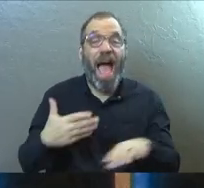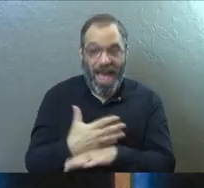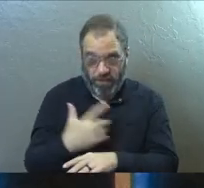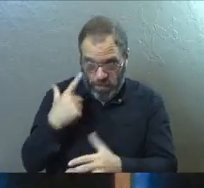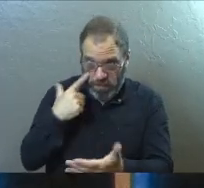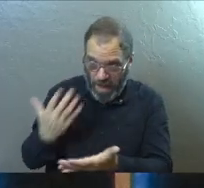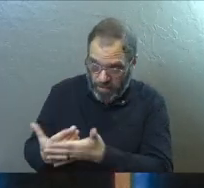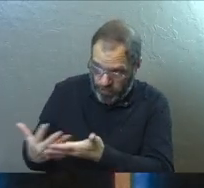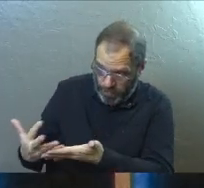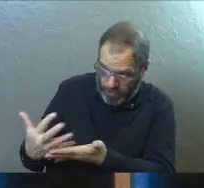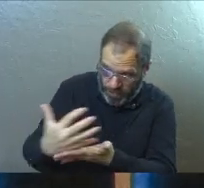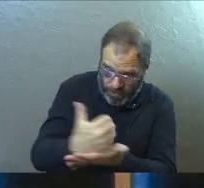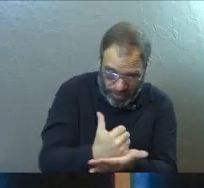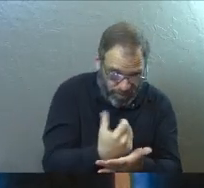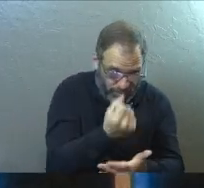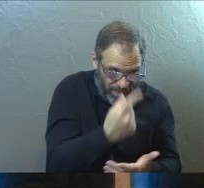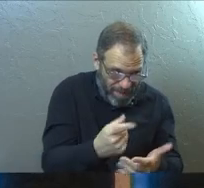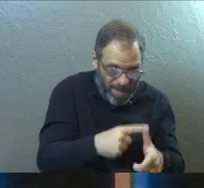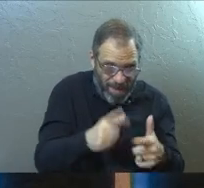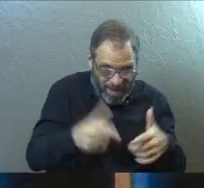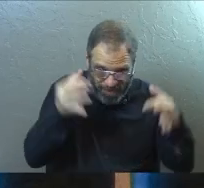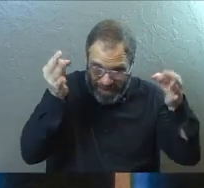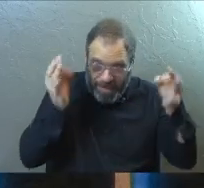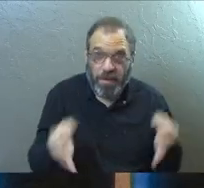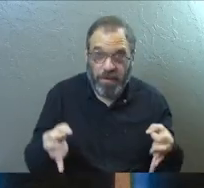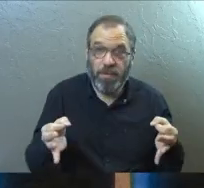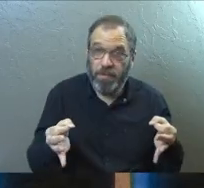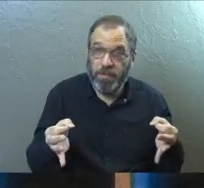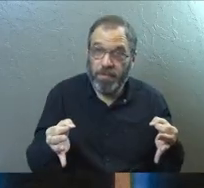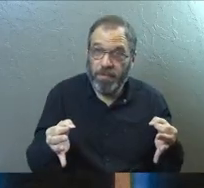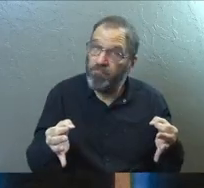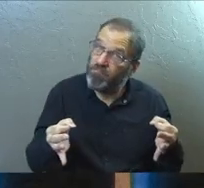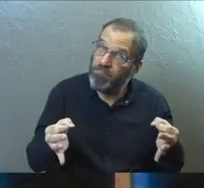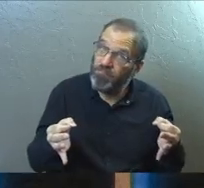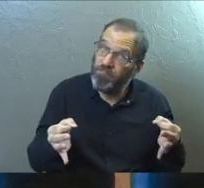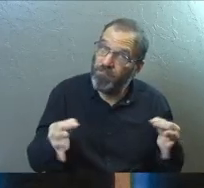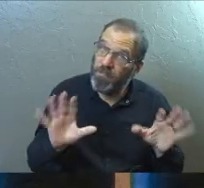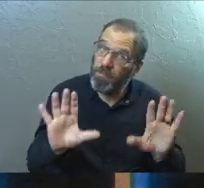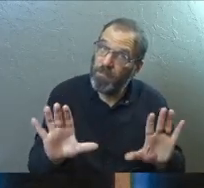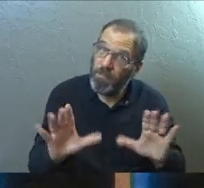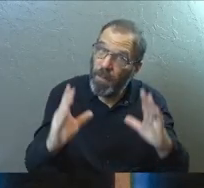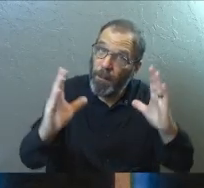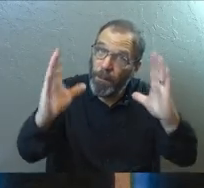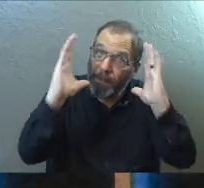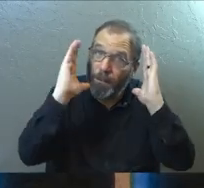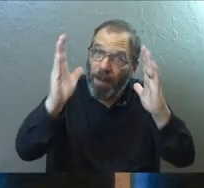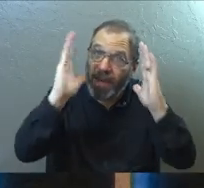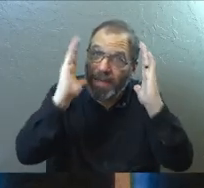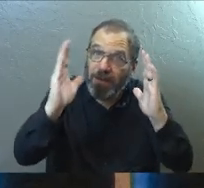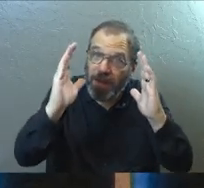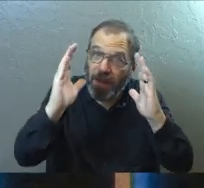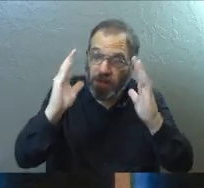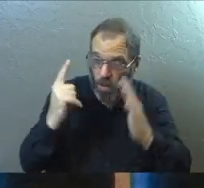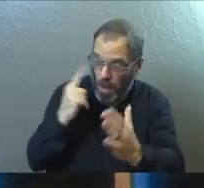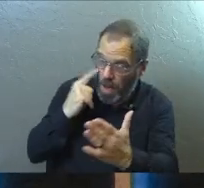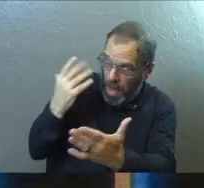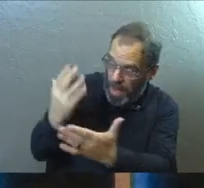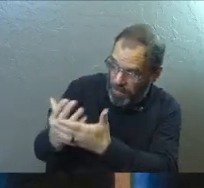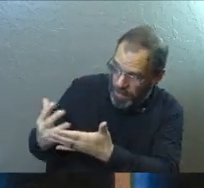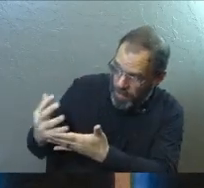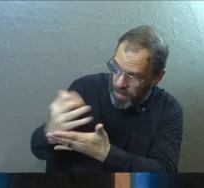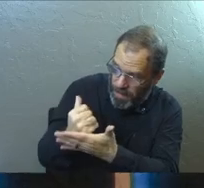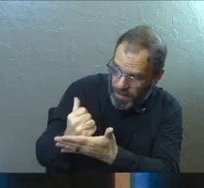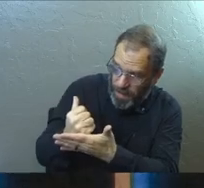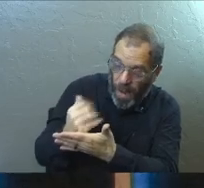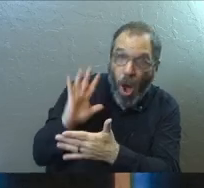acquired evidence so that we can understand a decision point comes, don't miss this part. When we acquire evidence, we